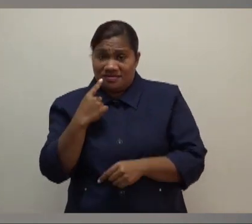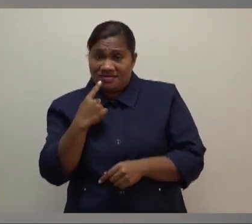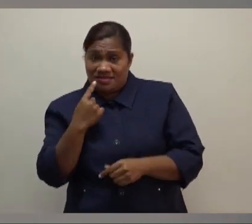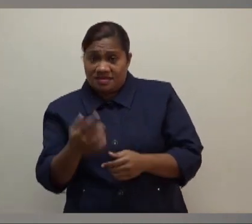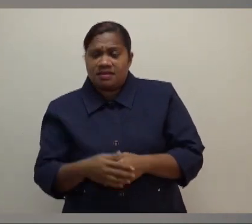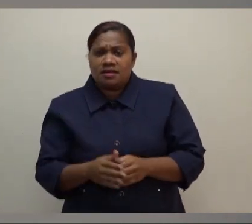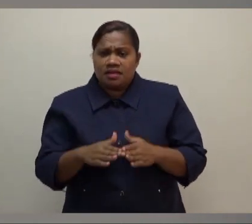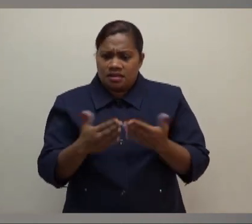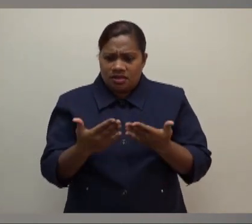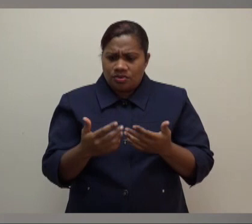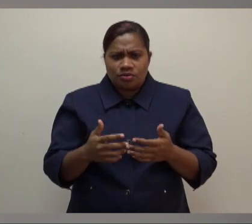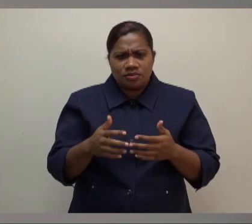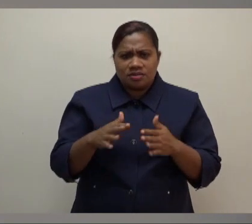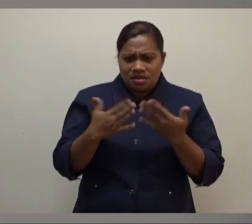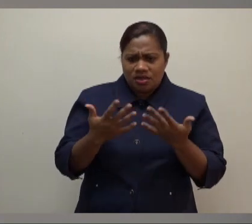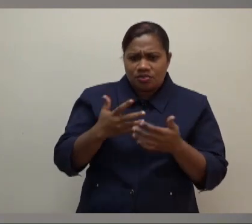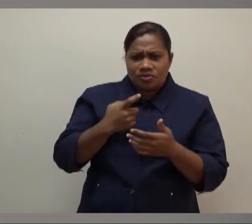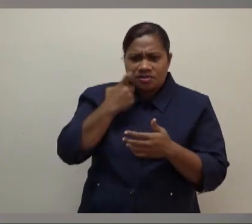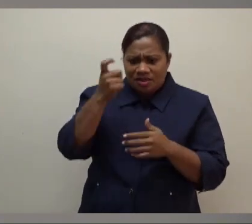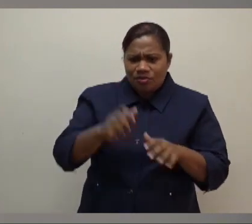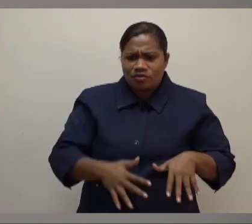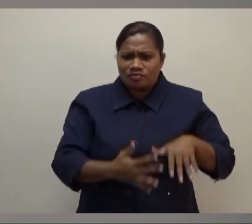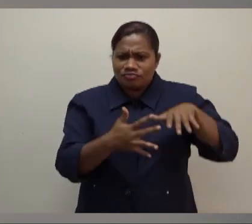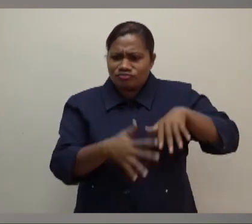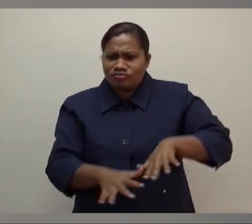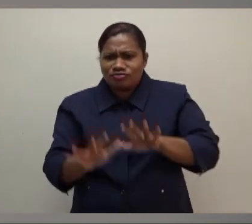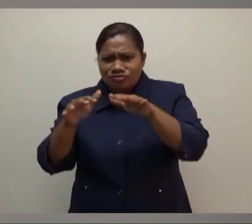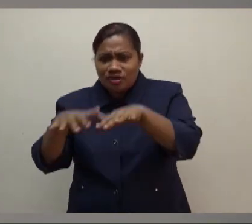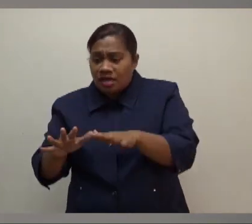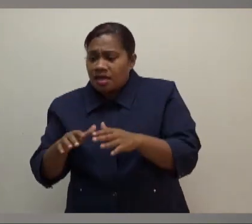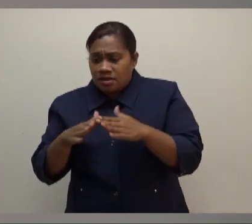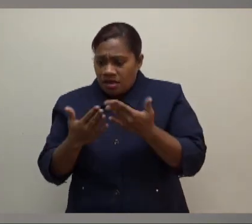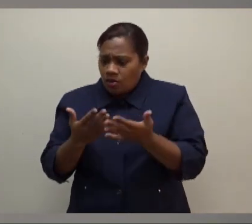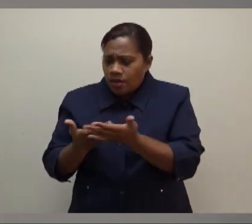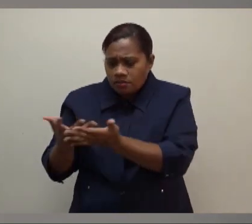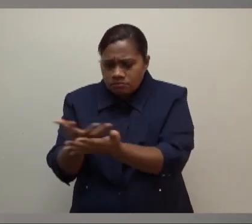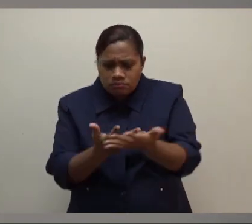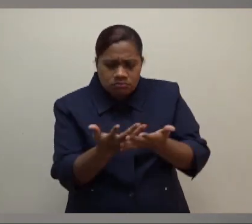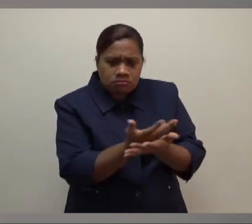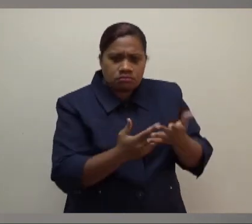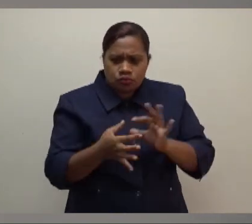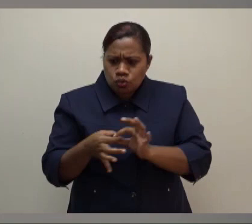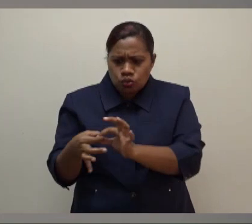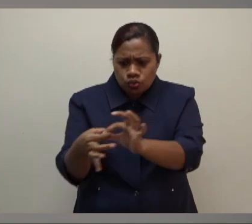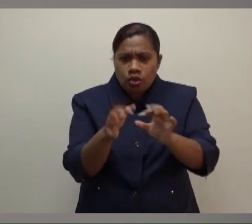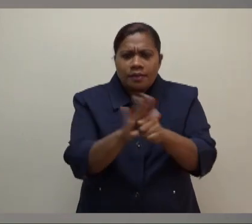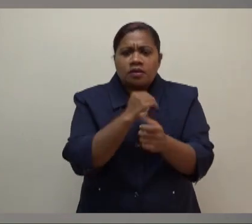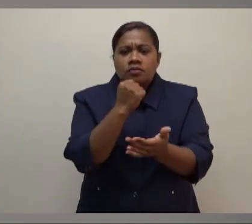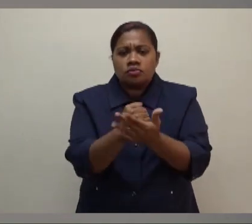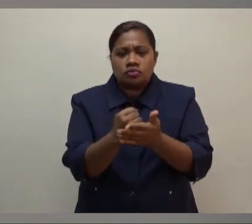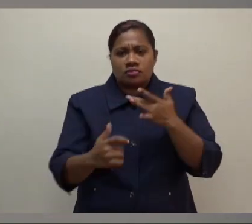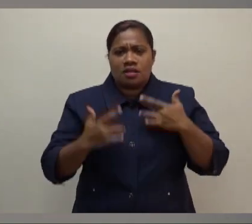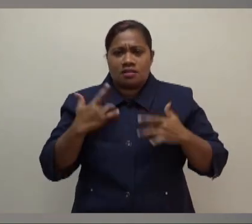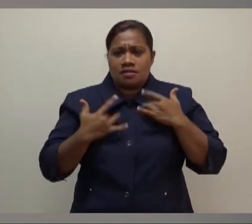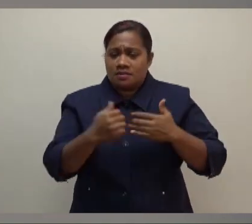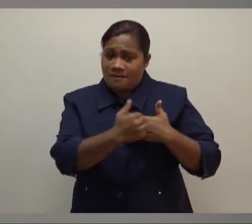the support and assistance to all the different ministries that are working together to ensure that we, first of all, save lives. And